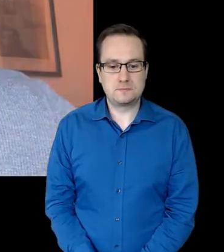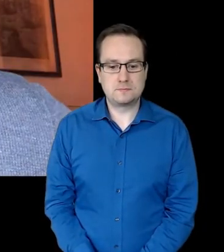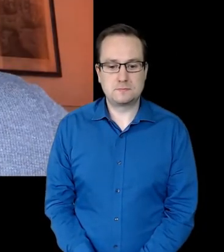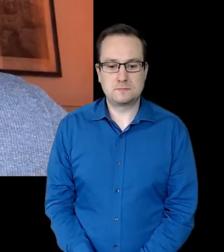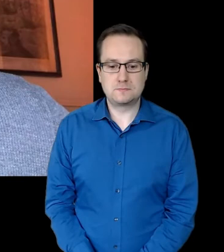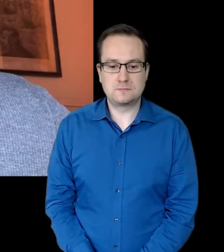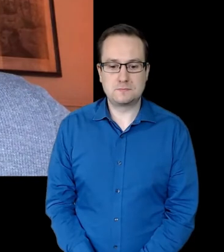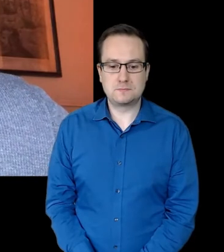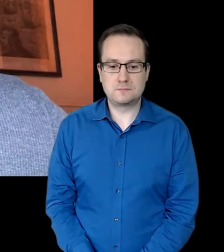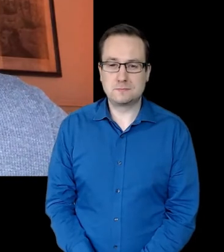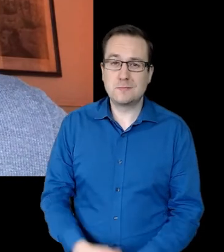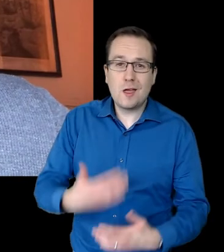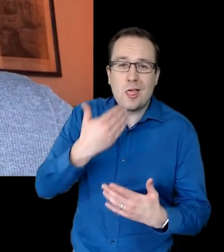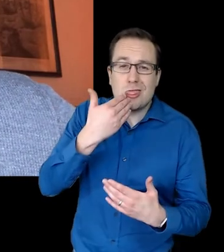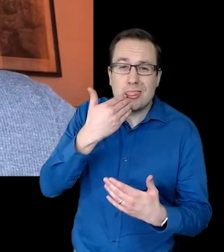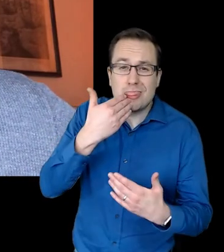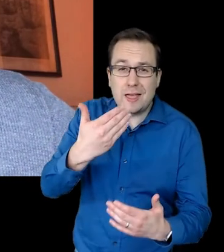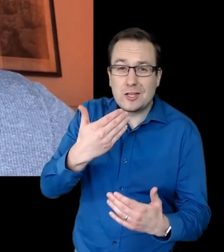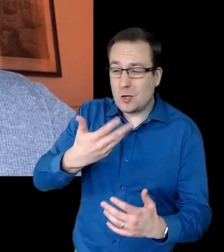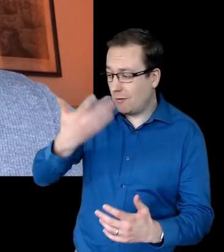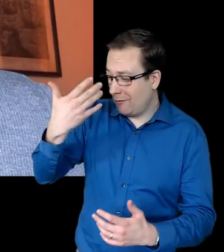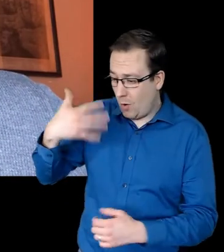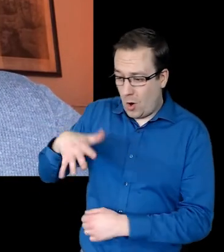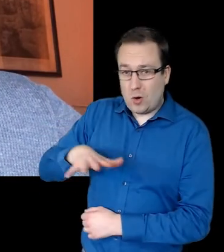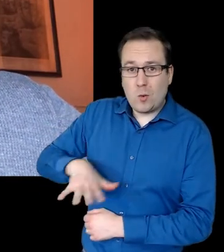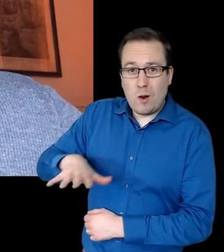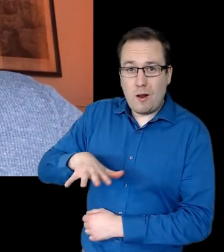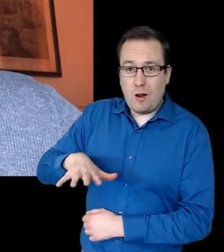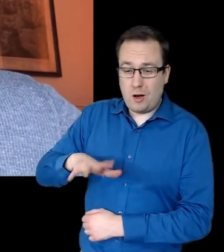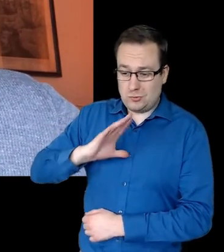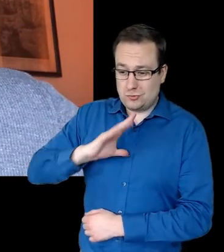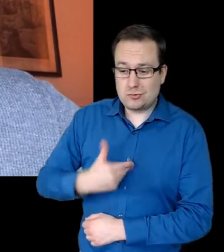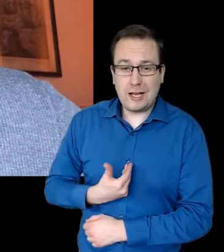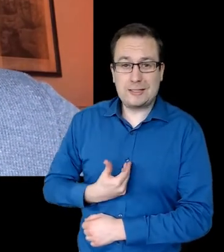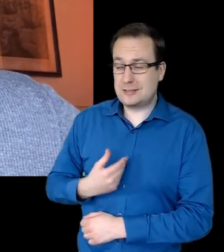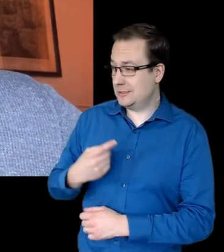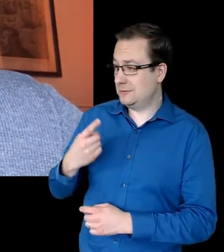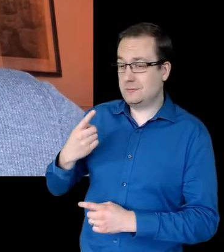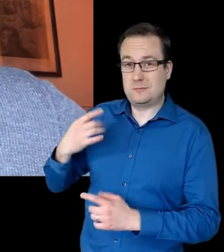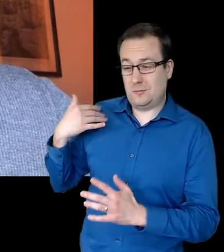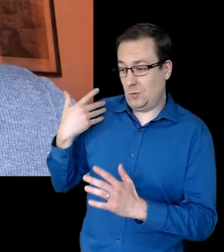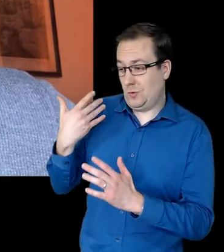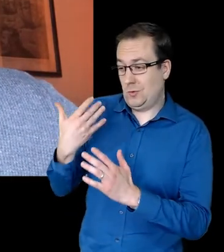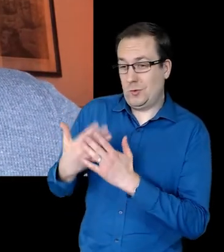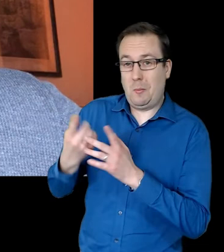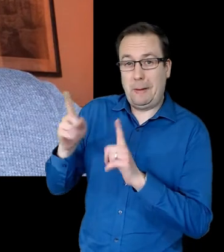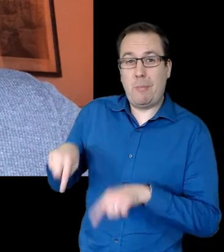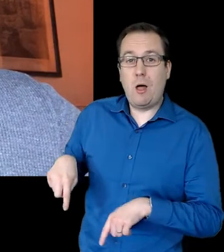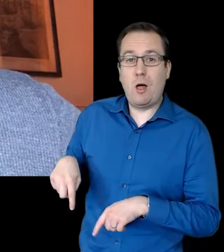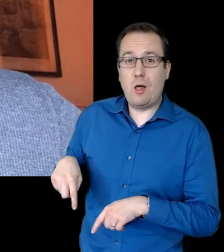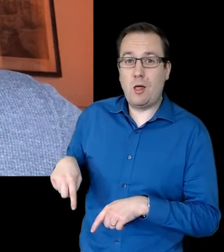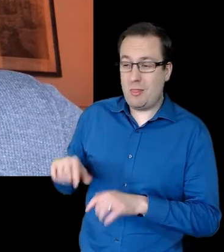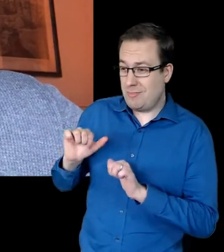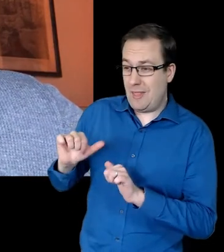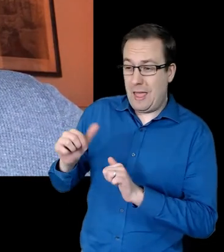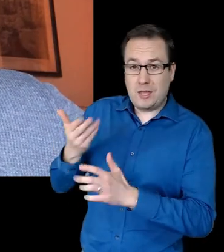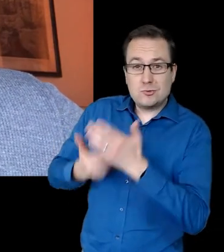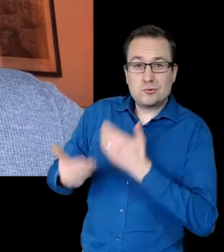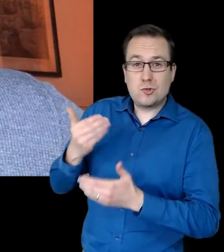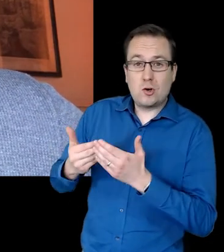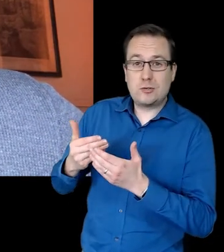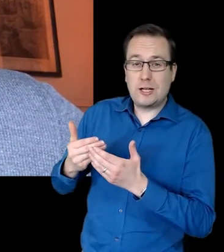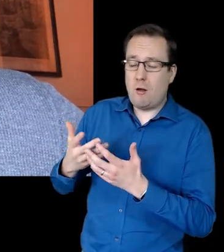Thank you to the queer and the trans ancestors who left us histories to hold on to.